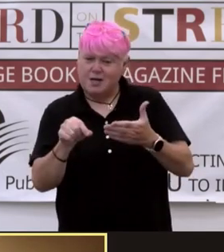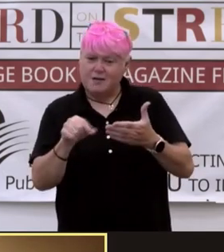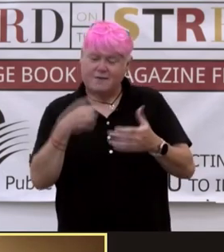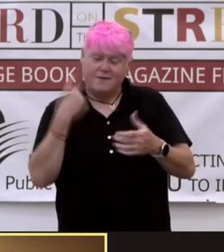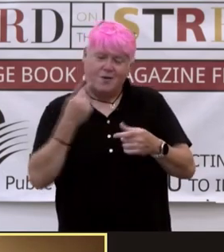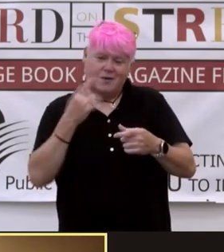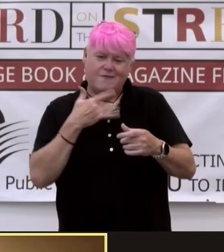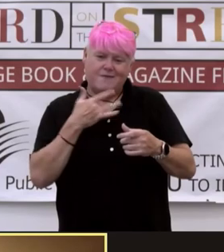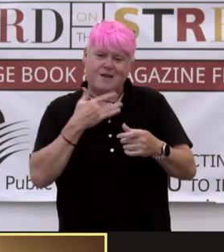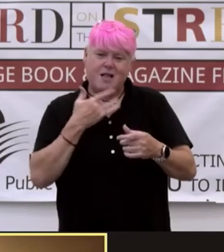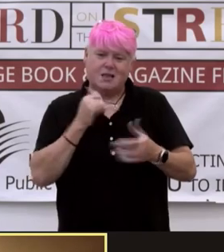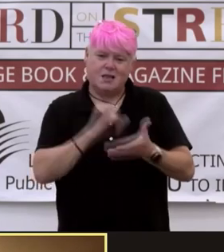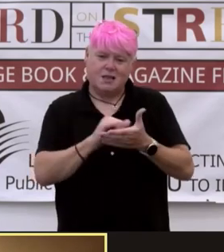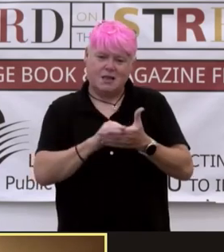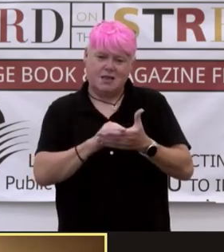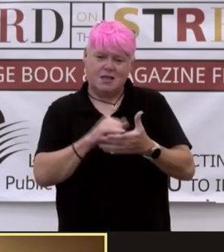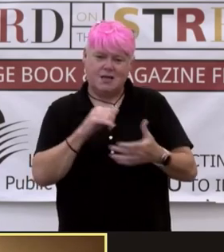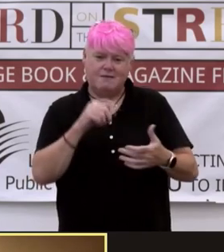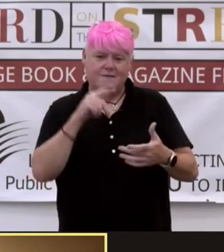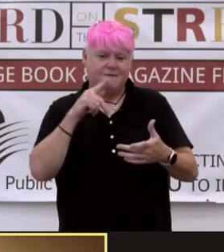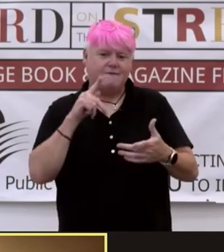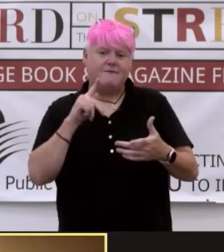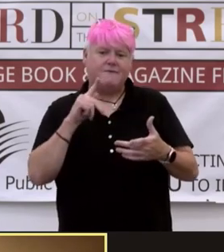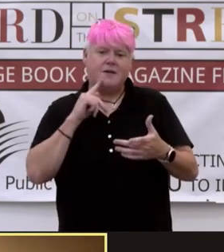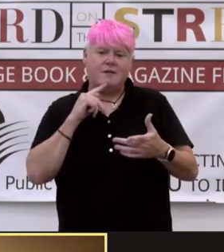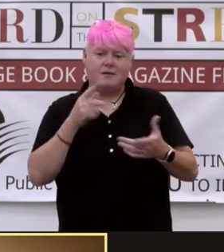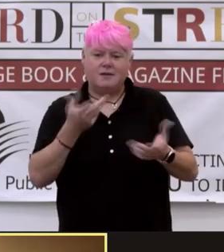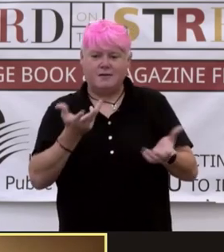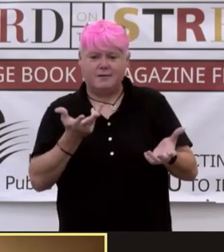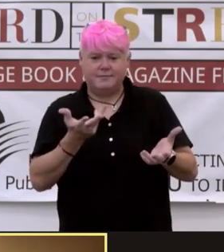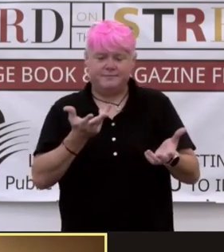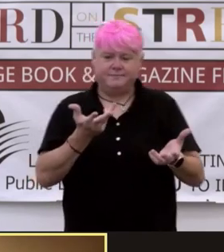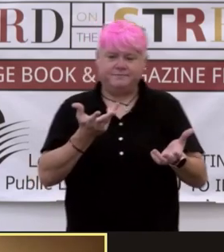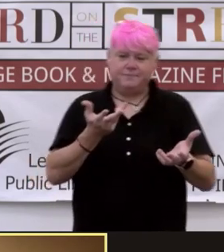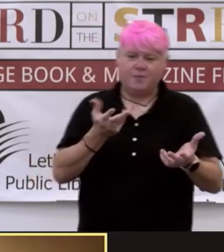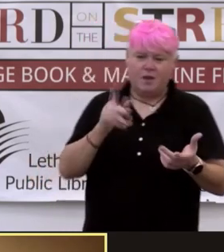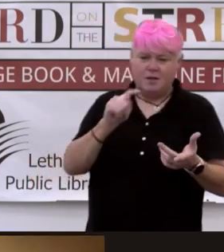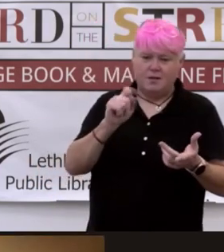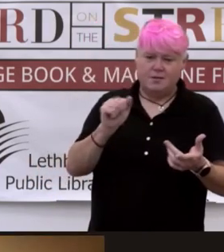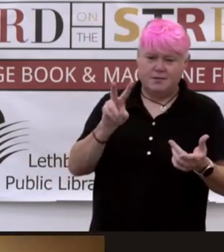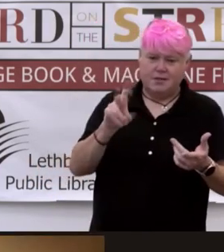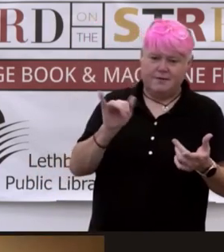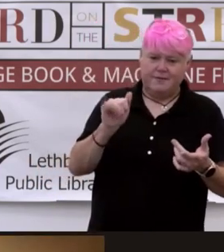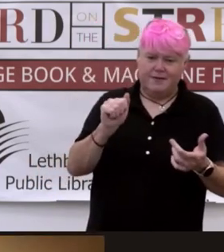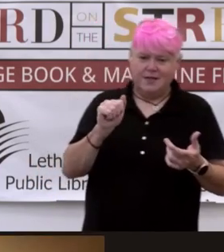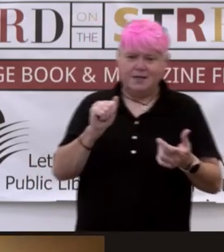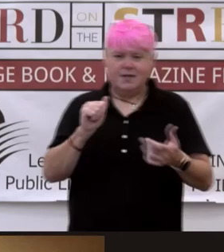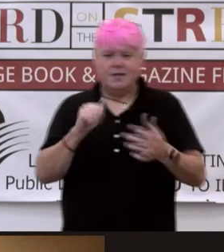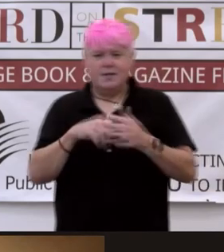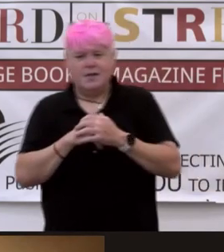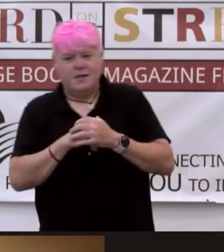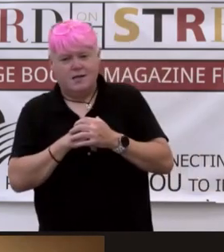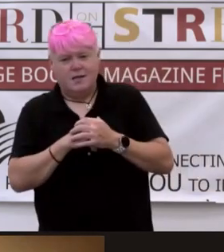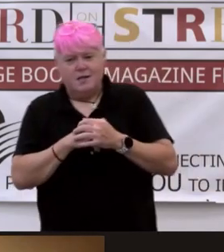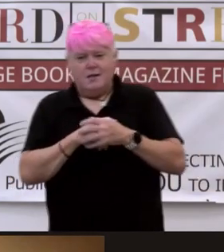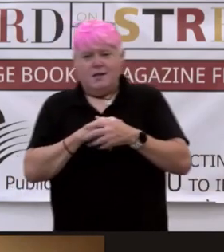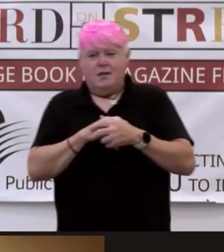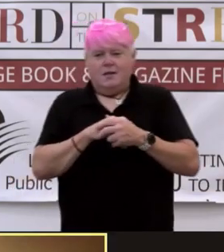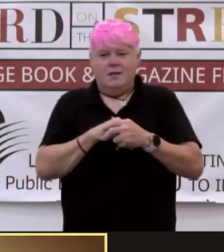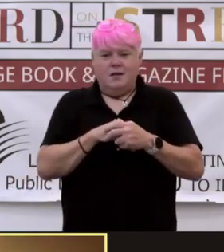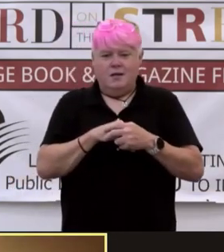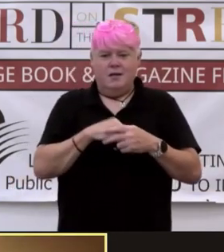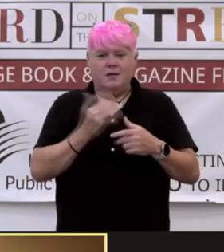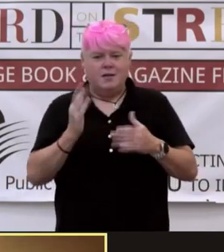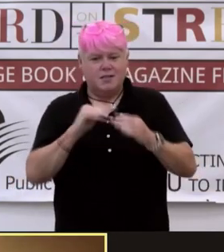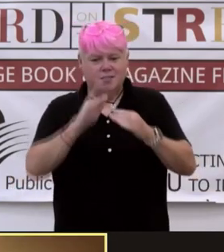felt that Pavia, if you've read this, you're, I don't want to spoil anything. She's just kind of, yeah, I know who she is. This that I